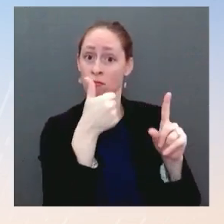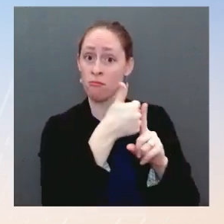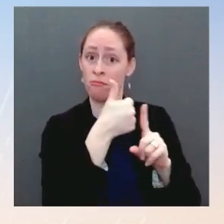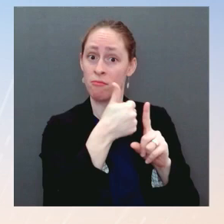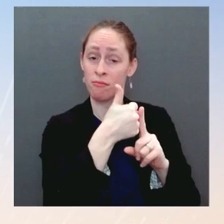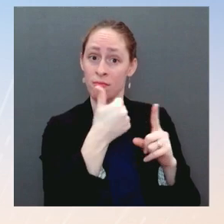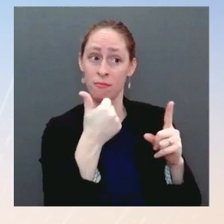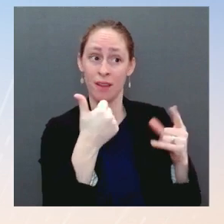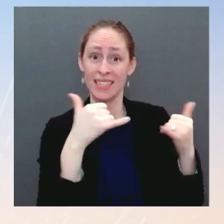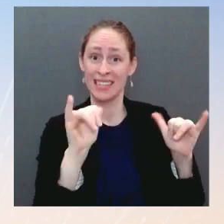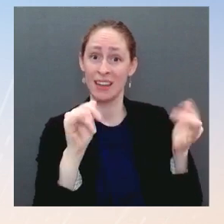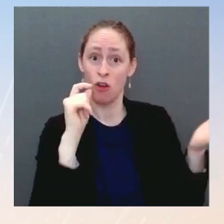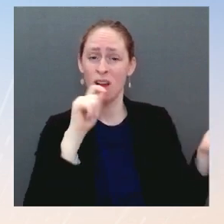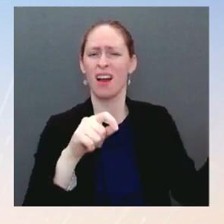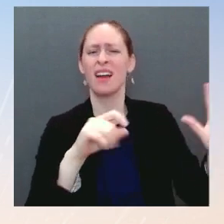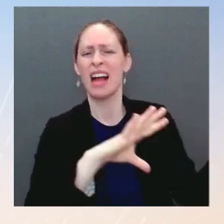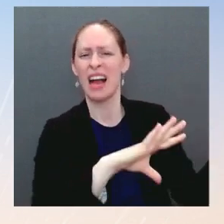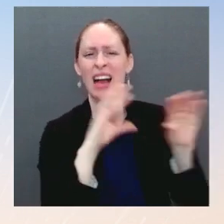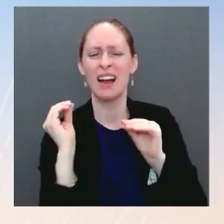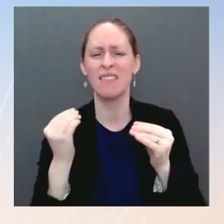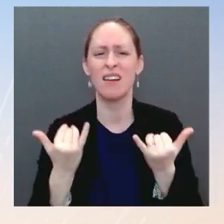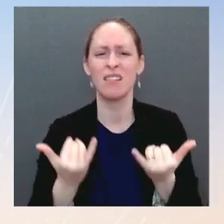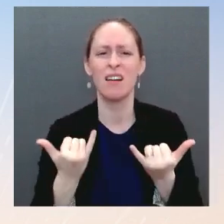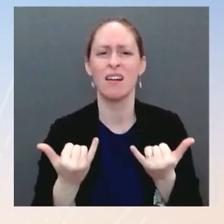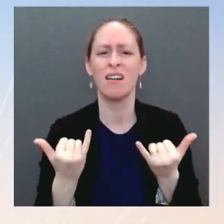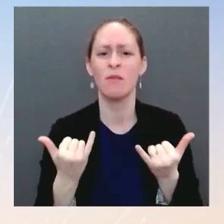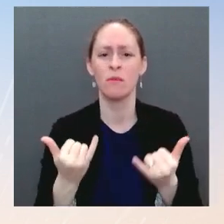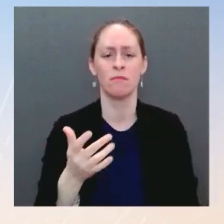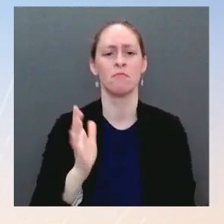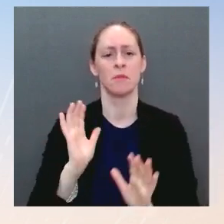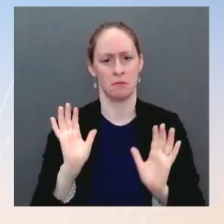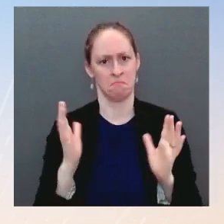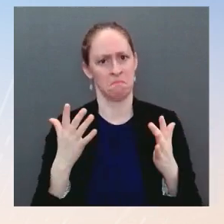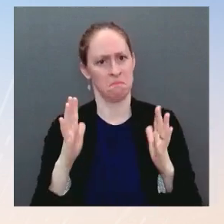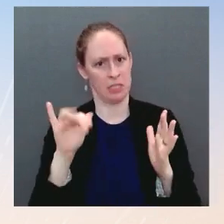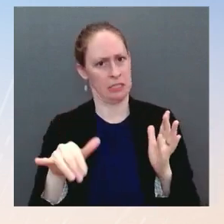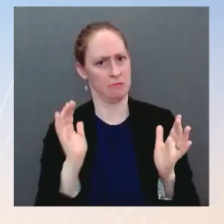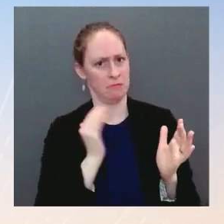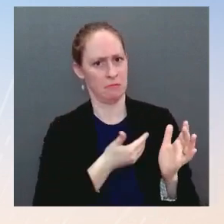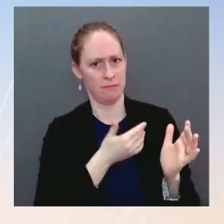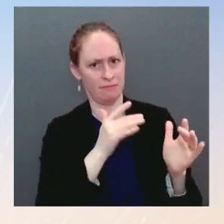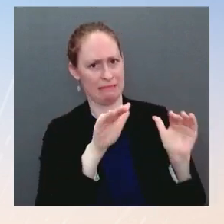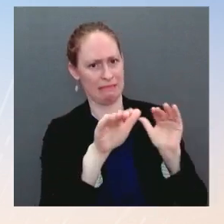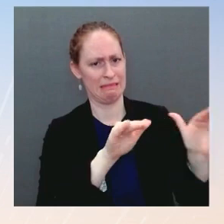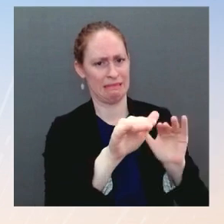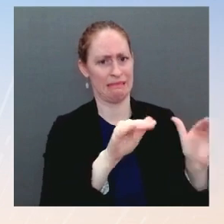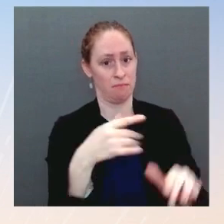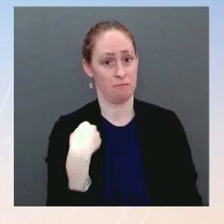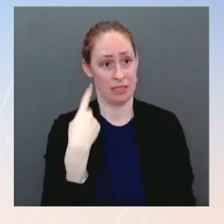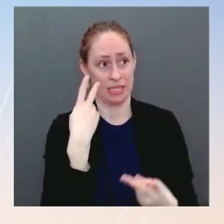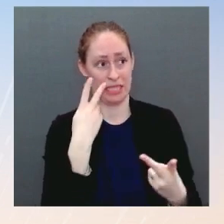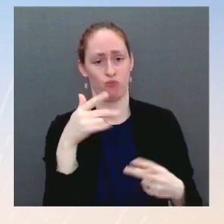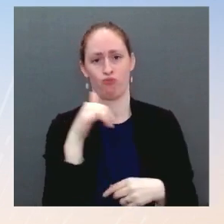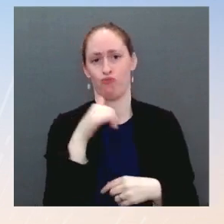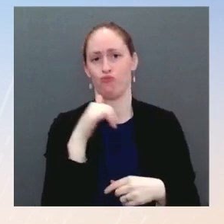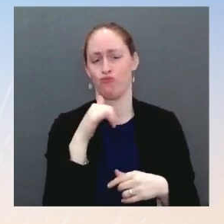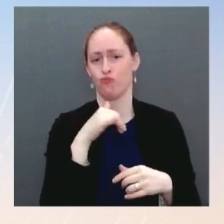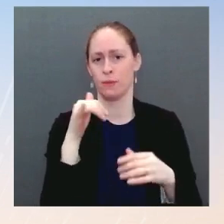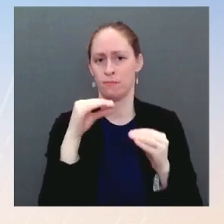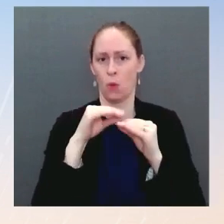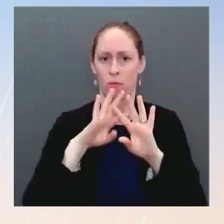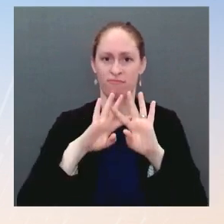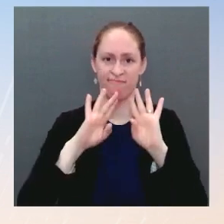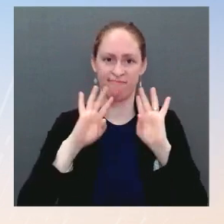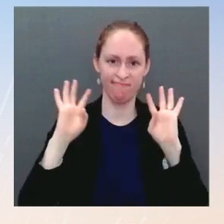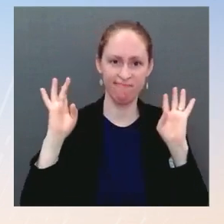do, we certainly are watching closely the buildup of tens of thousands of troops on the border. And also the fact that we want to ensure